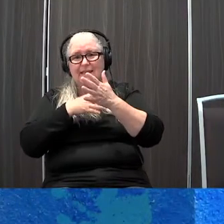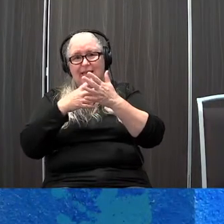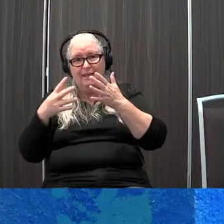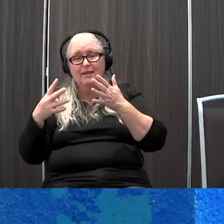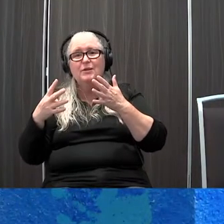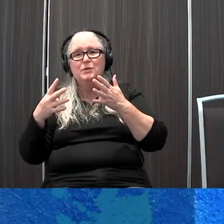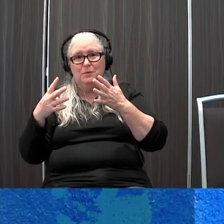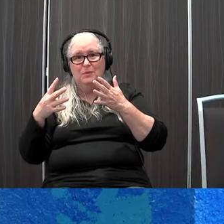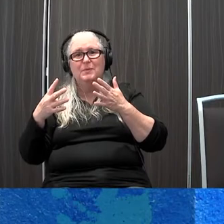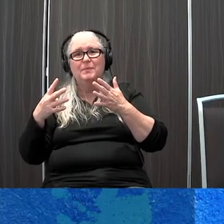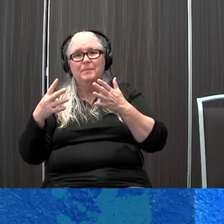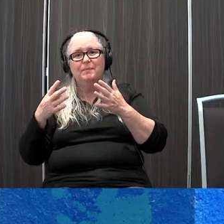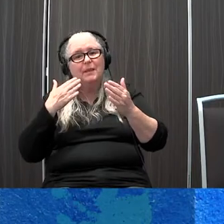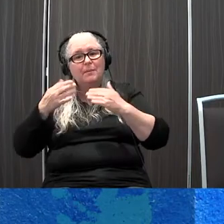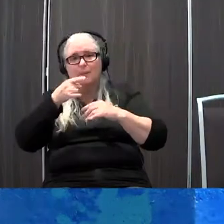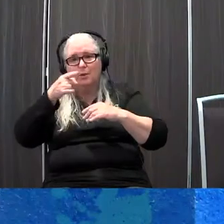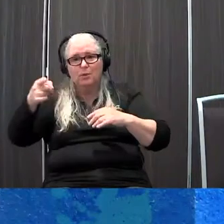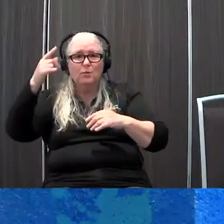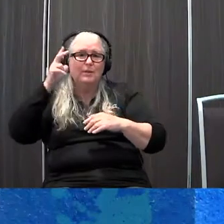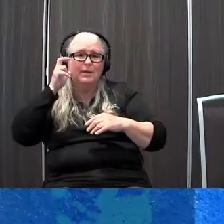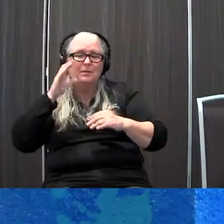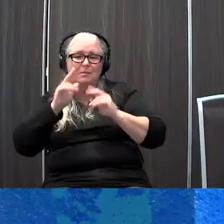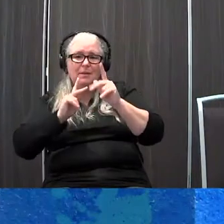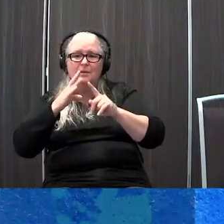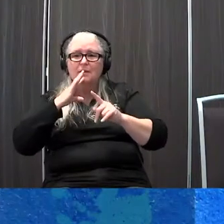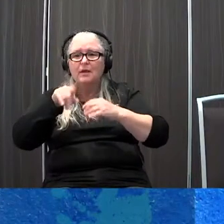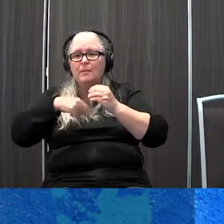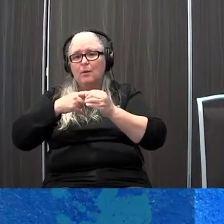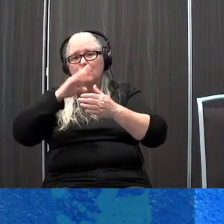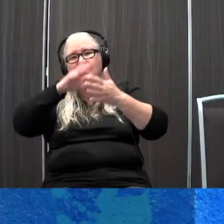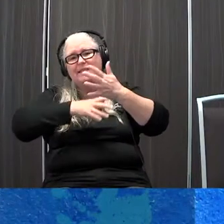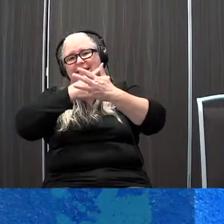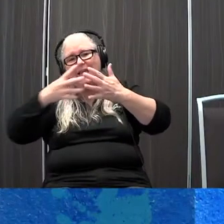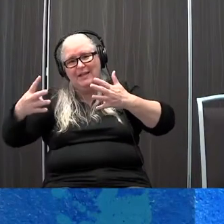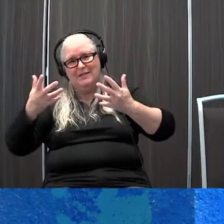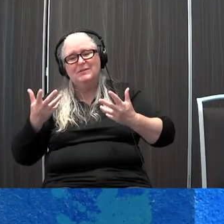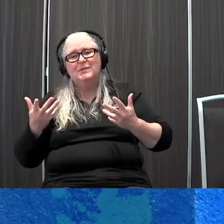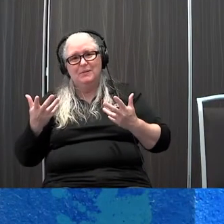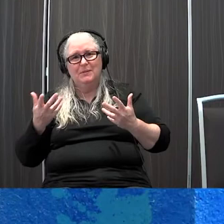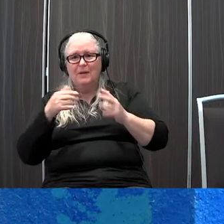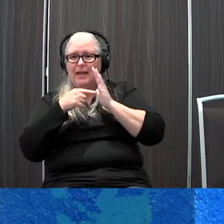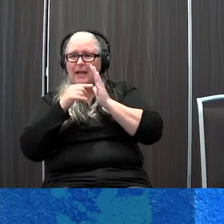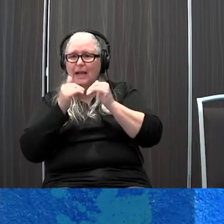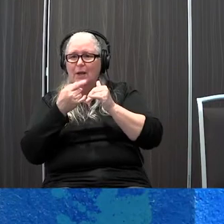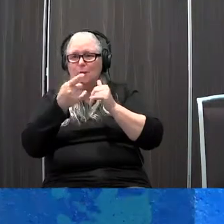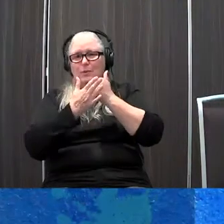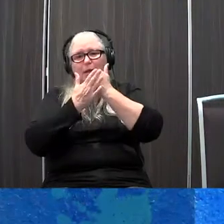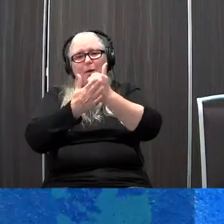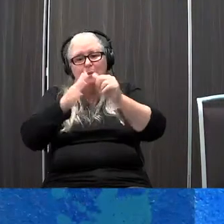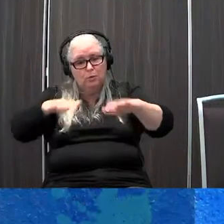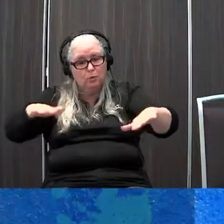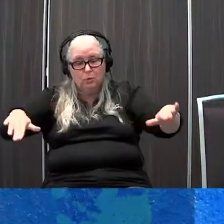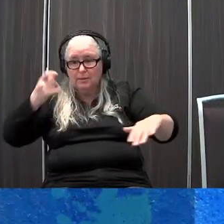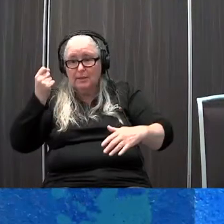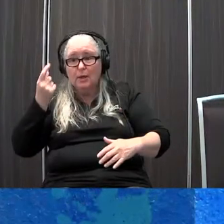you might hear people talk about picture schedules as a way to help children understand what's